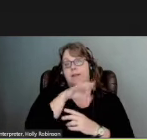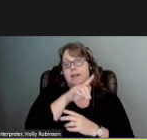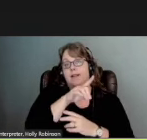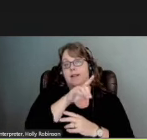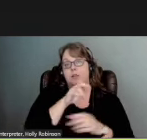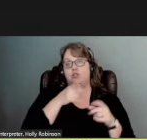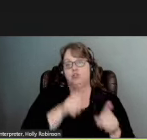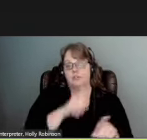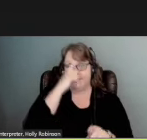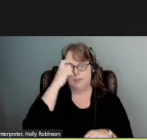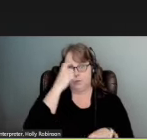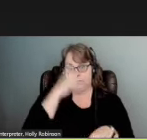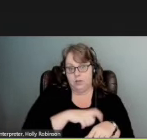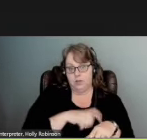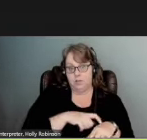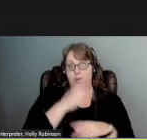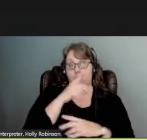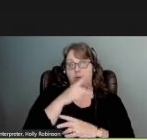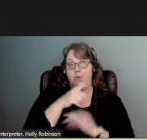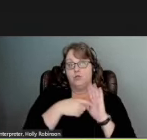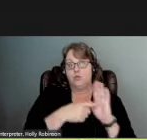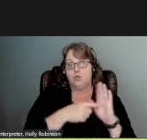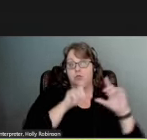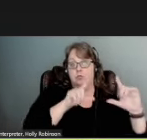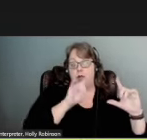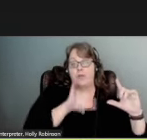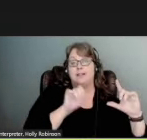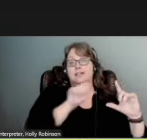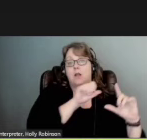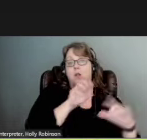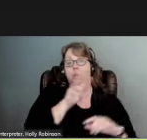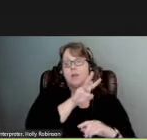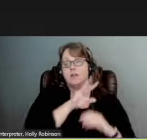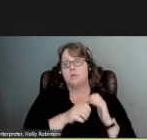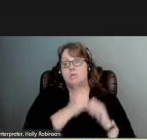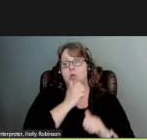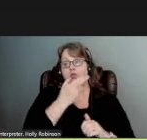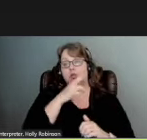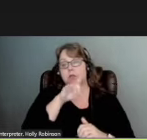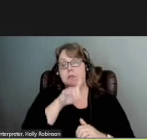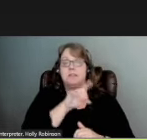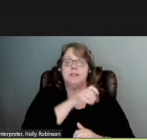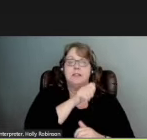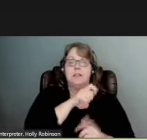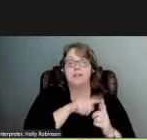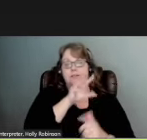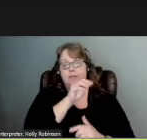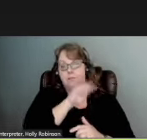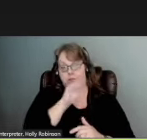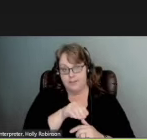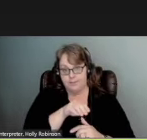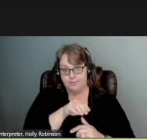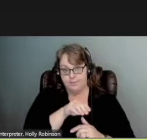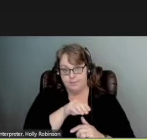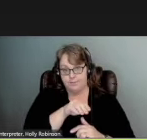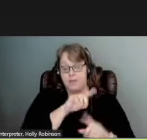summertime and the purple box shows that the southwest is relatively arid with humidities between 10 and 50 percent but